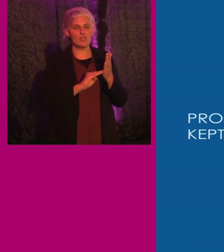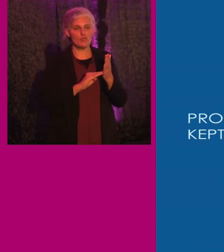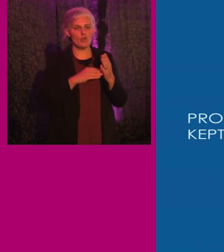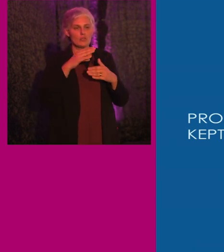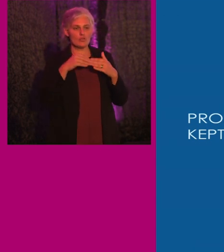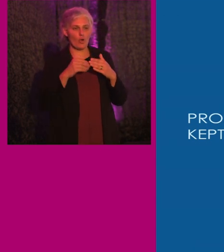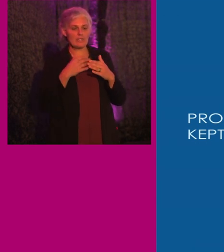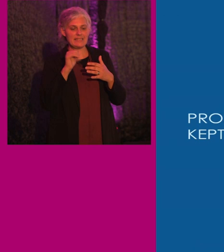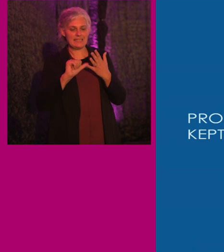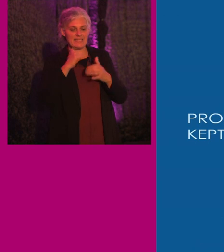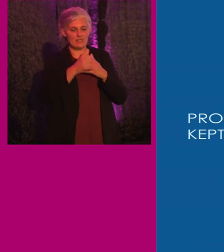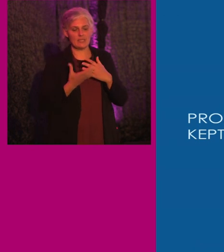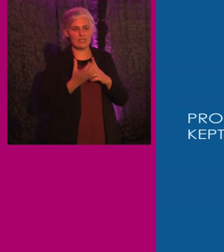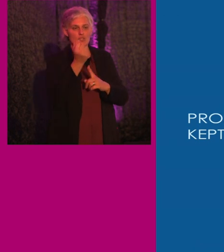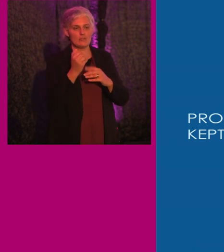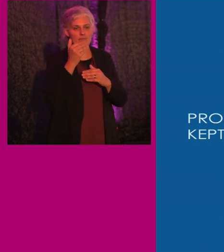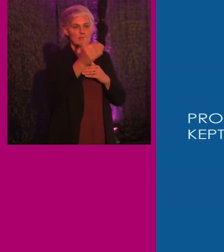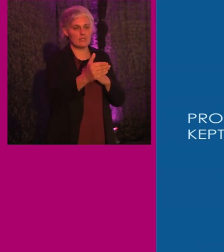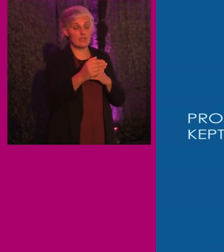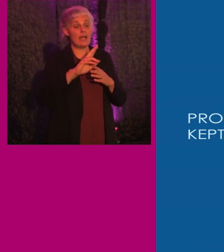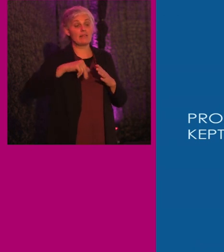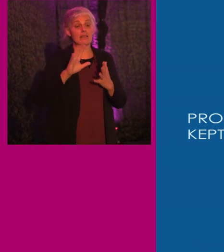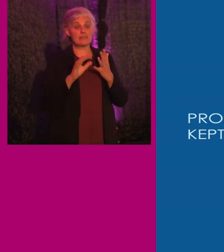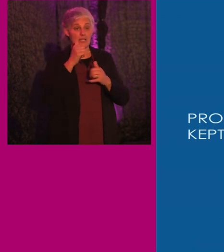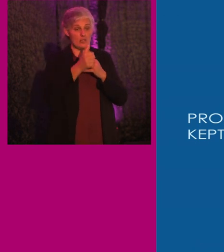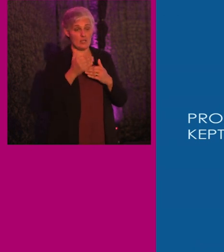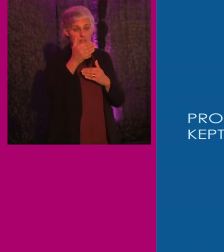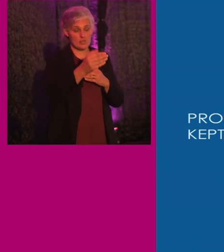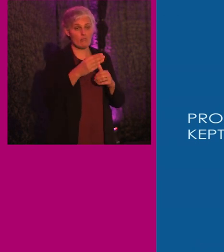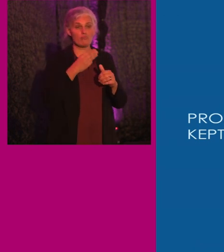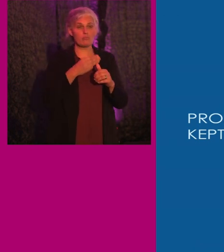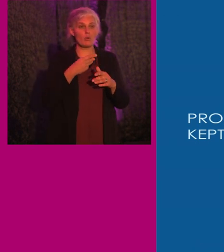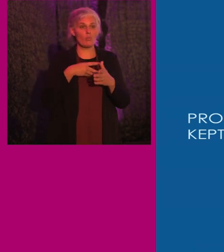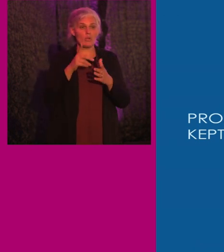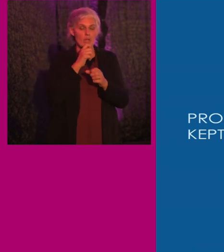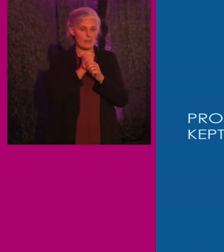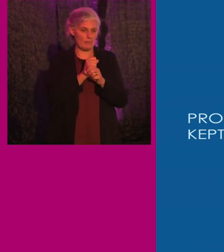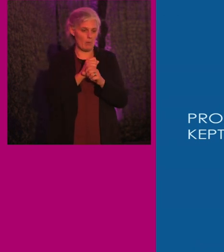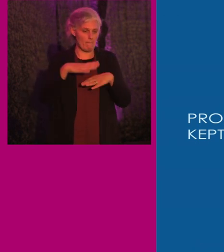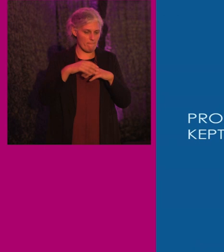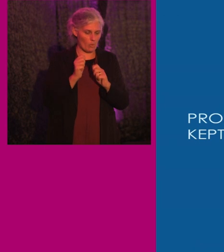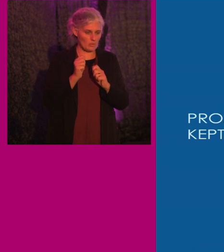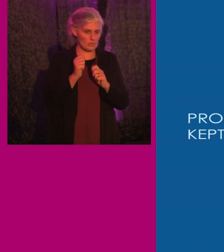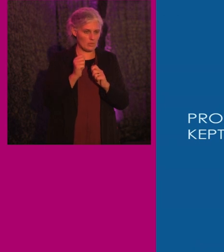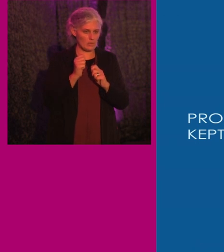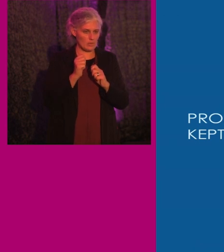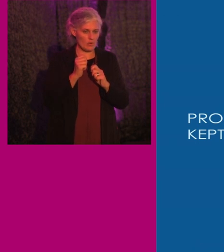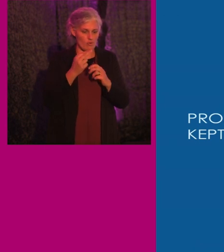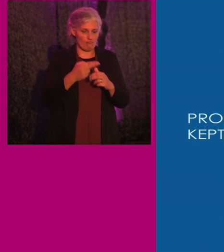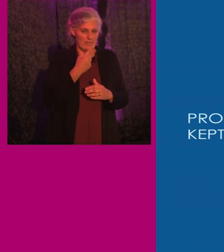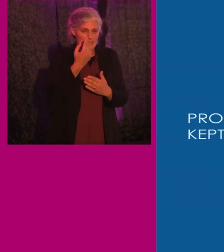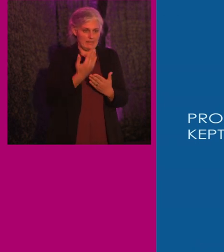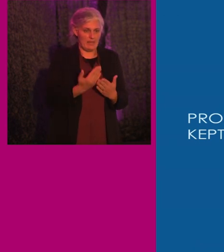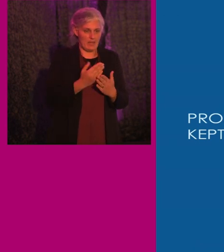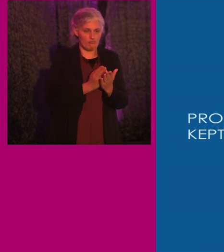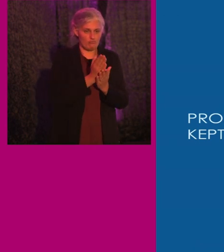to achieve that goal. And over the next 10 years, Amtrak intends to replace most of its existing passenger